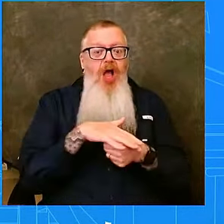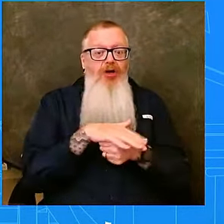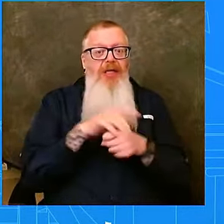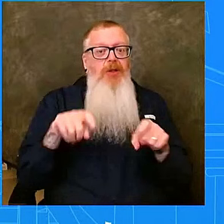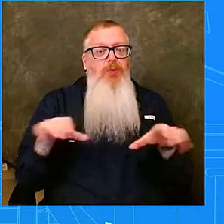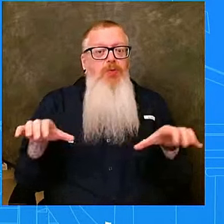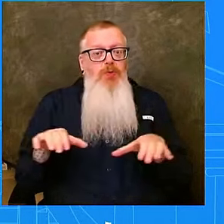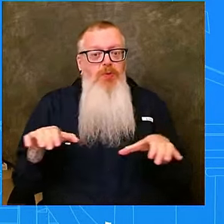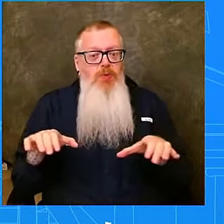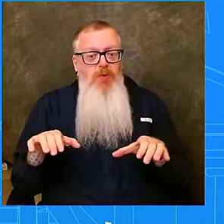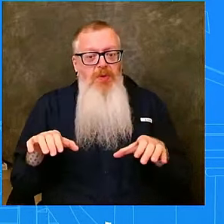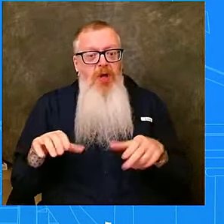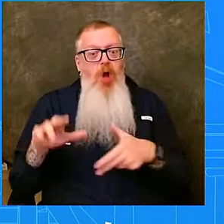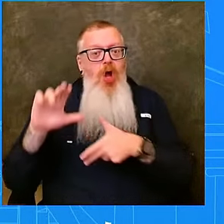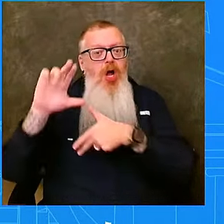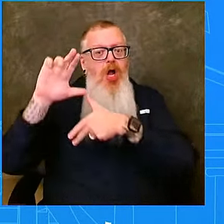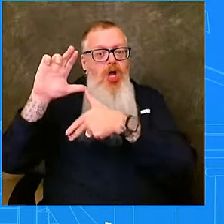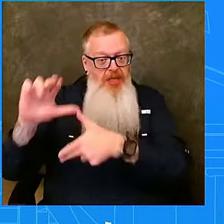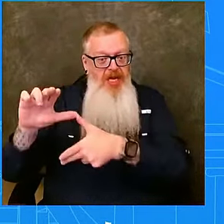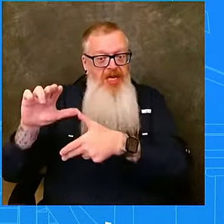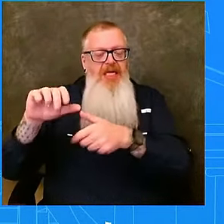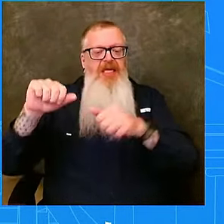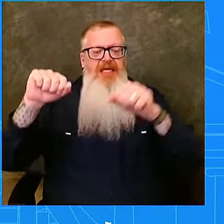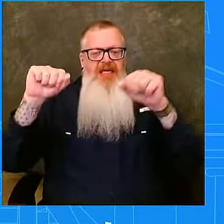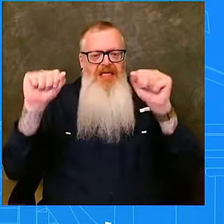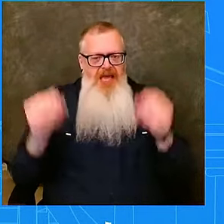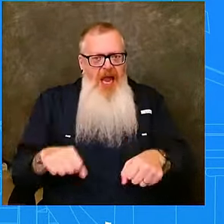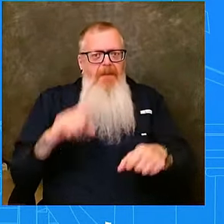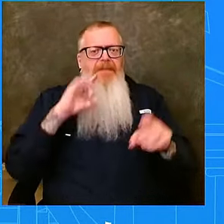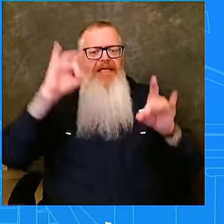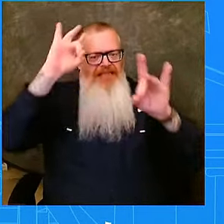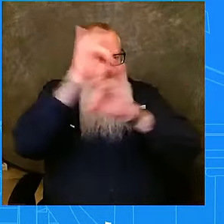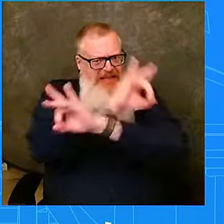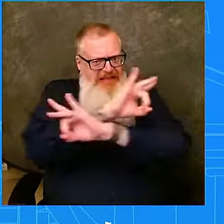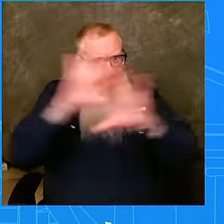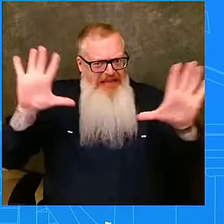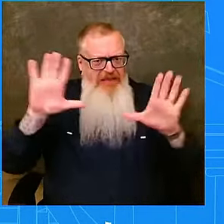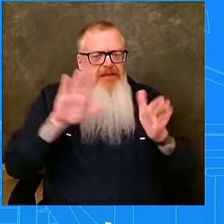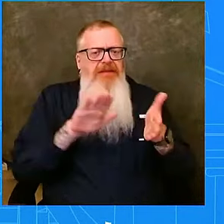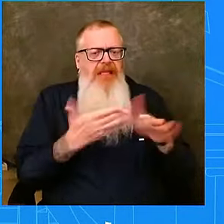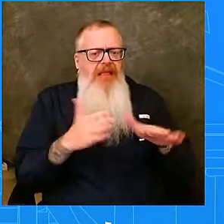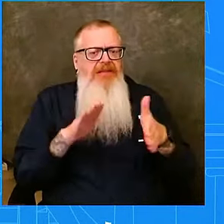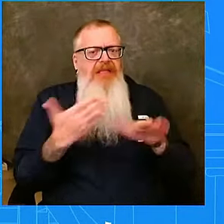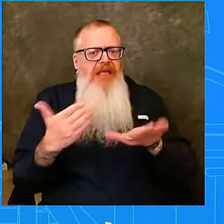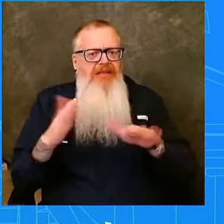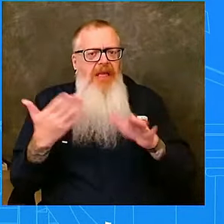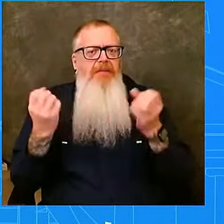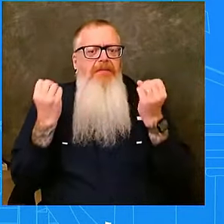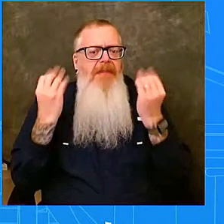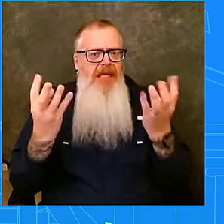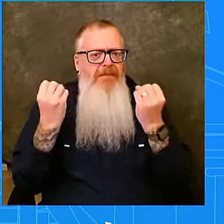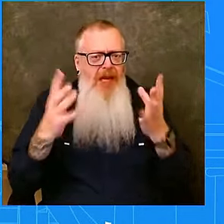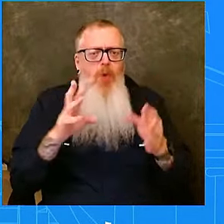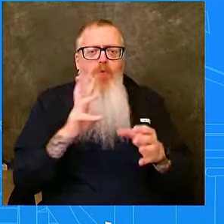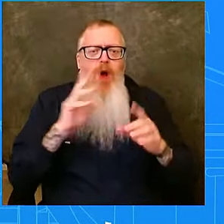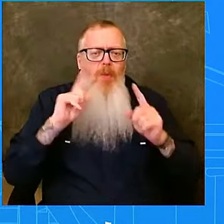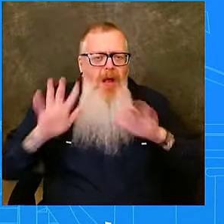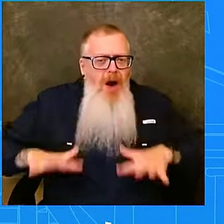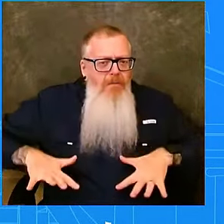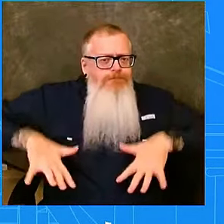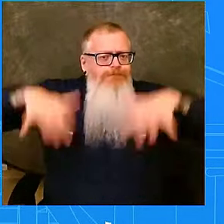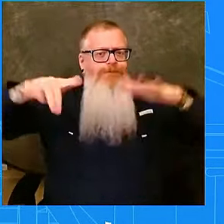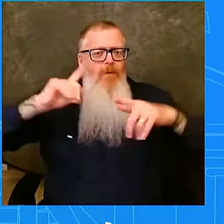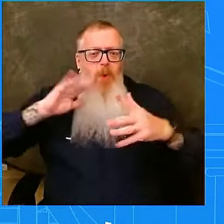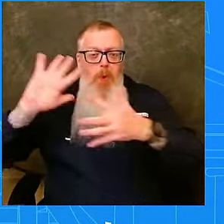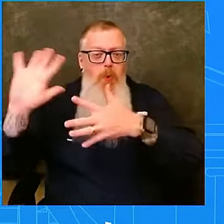storm surge, intense winds, flooding, but it is already bringing tornadoes across Florida.